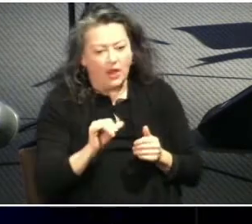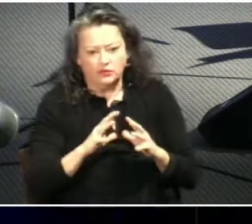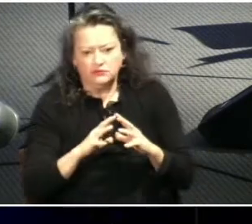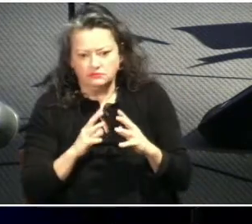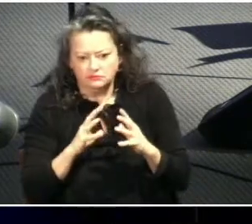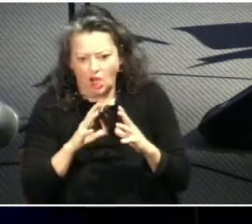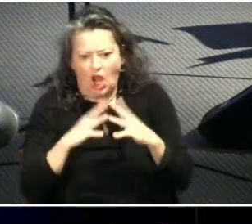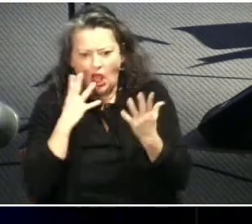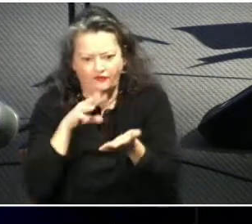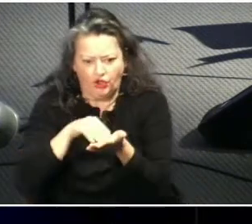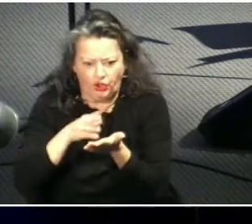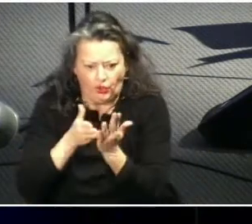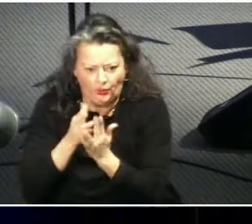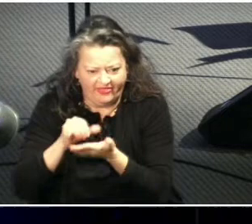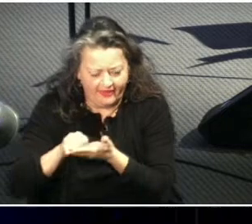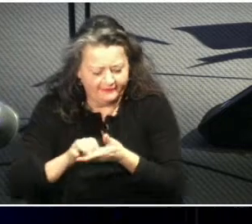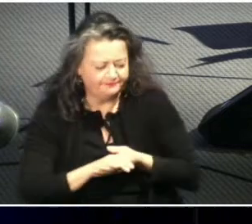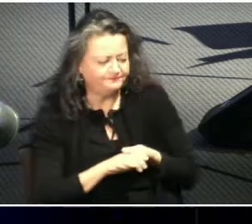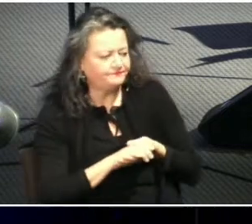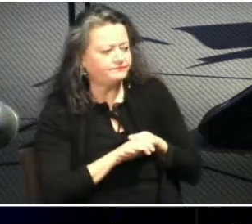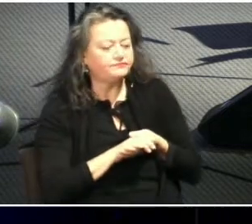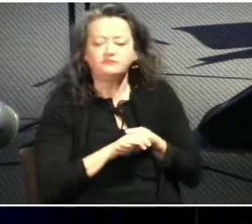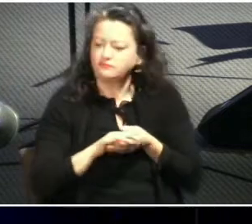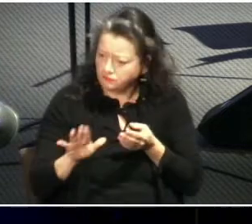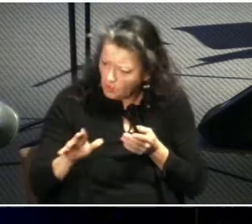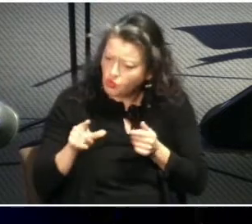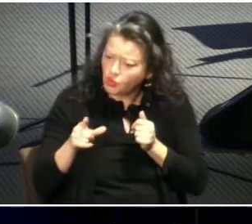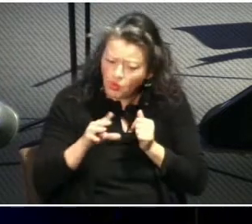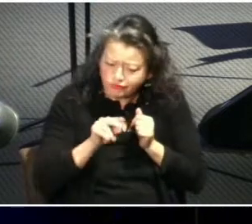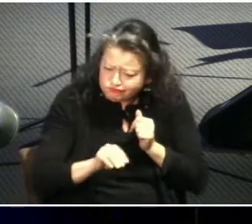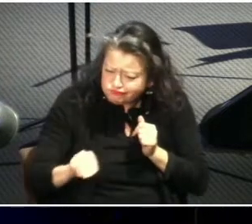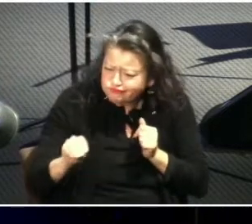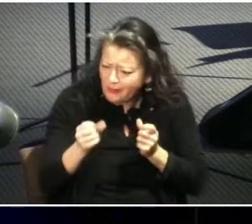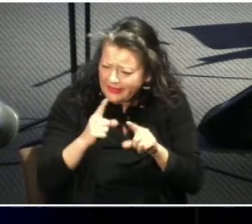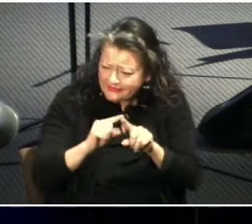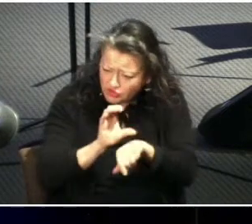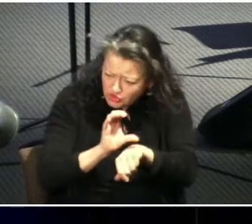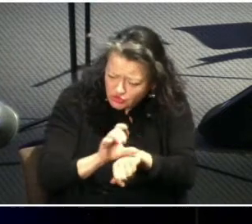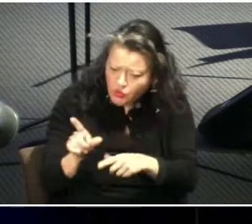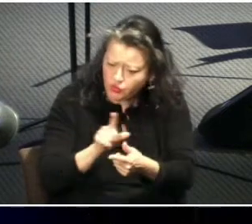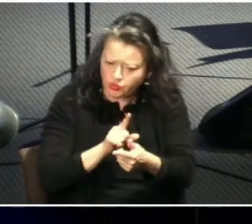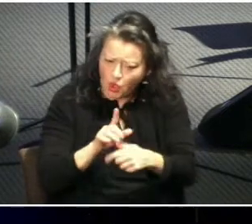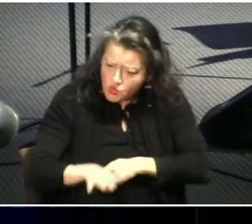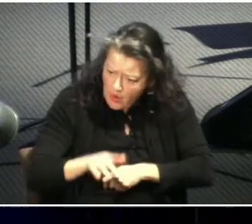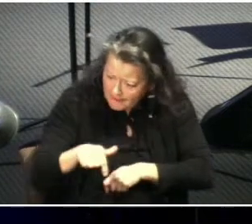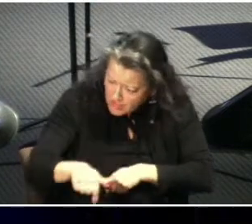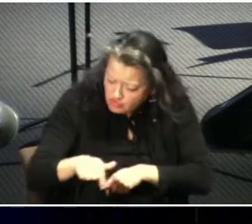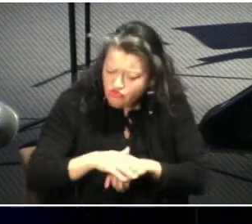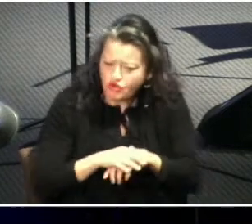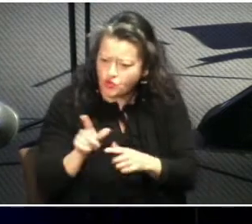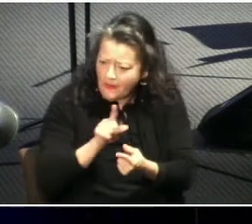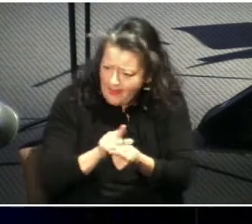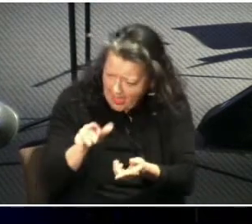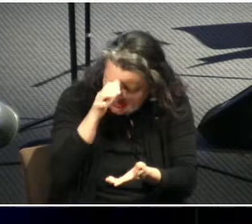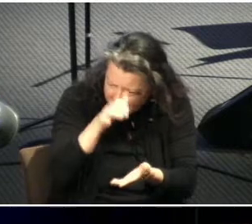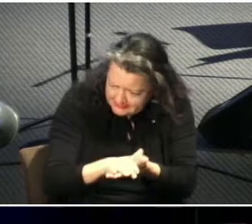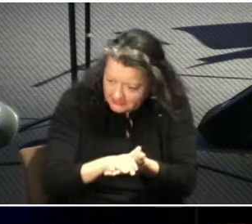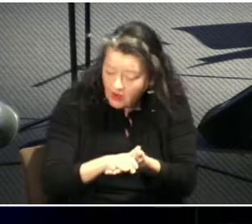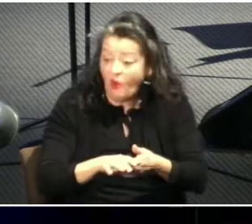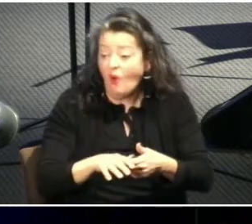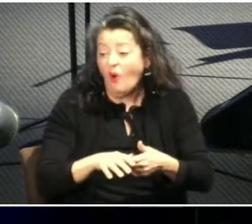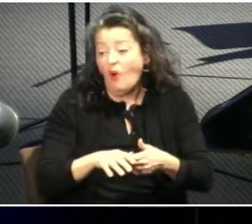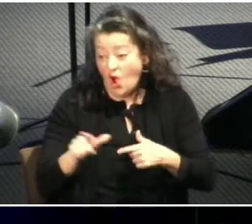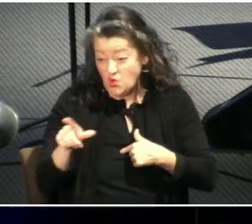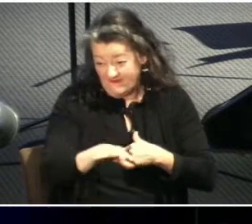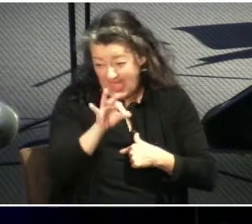okay so you grew up in different churches you ended up here you met your husband here by the way we should get a finder's fee for